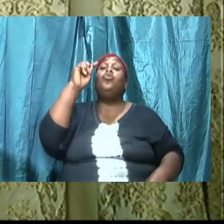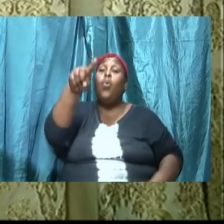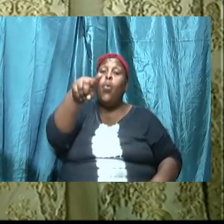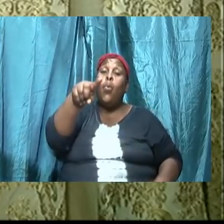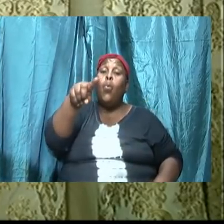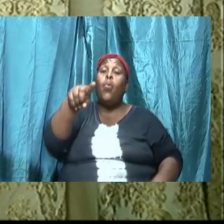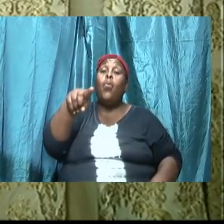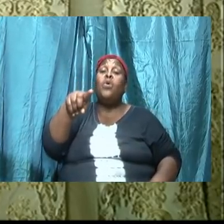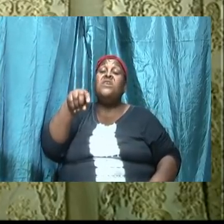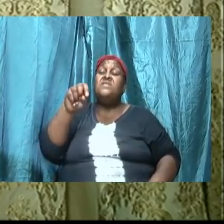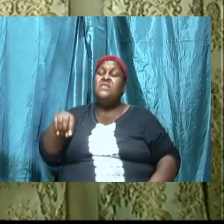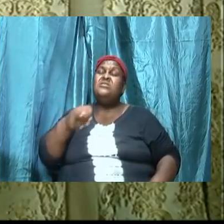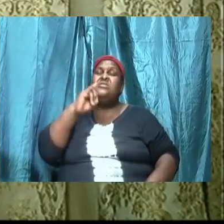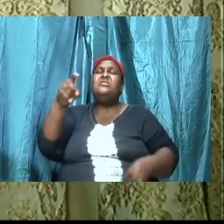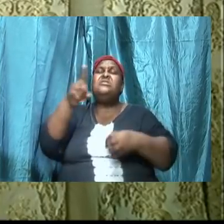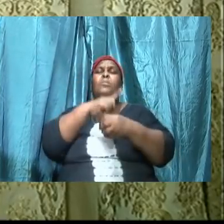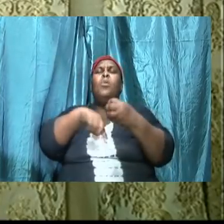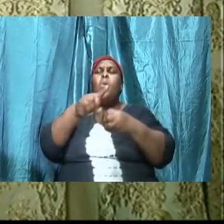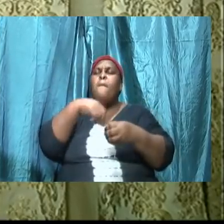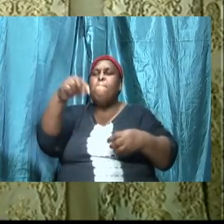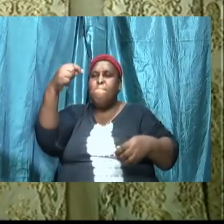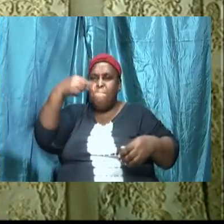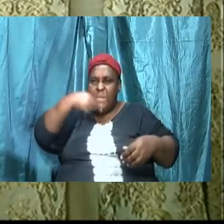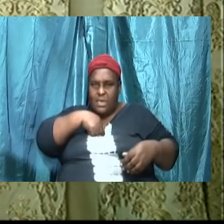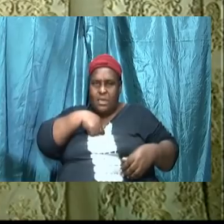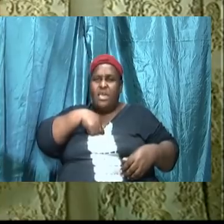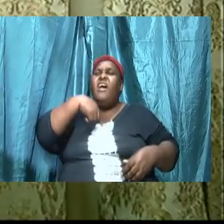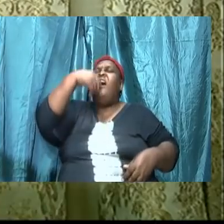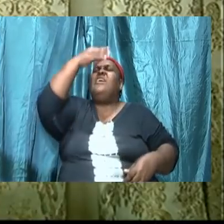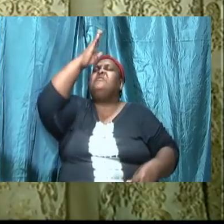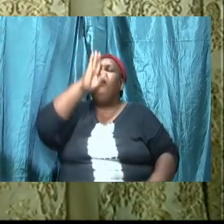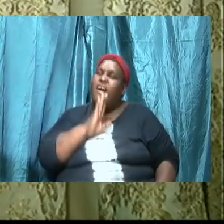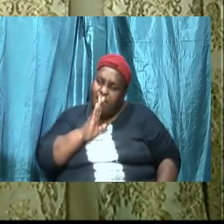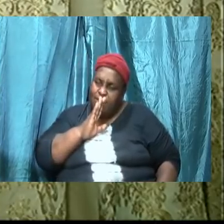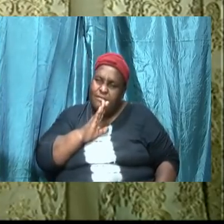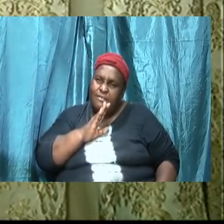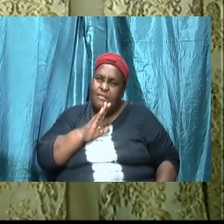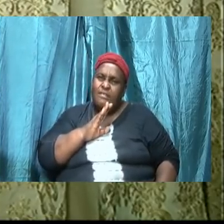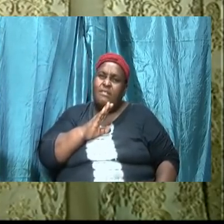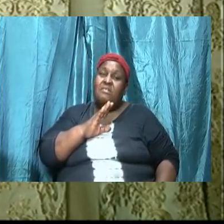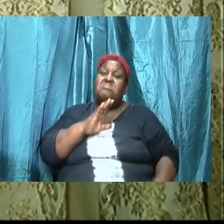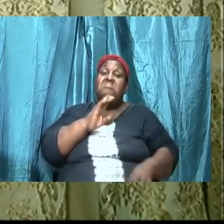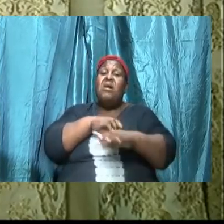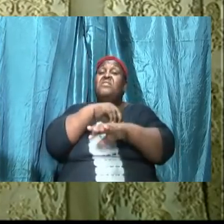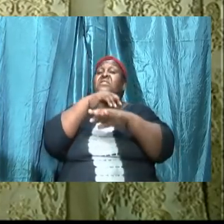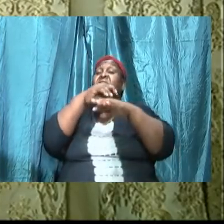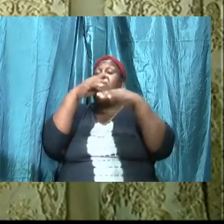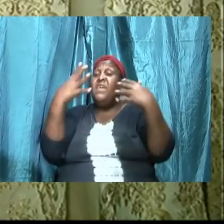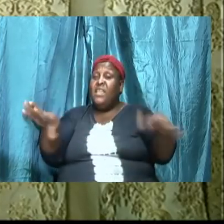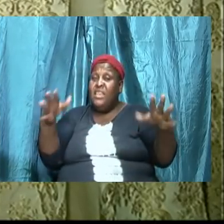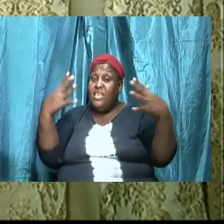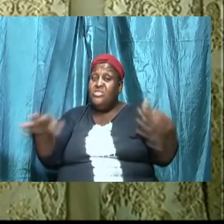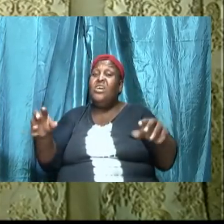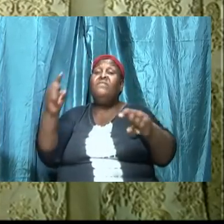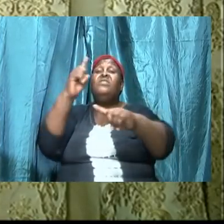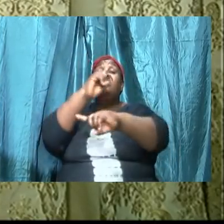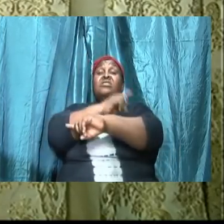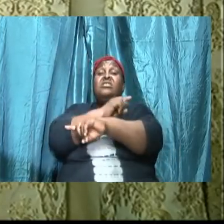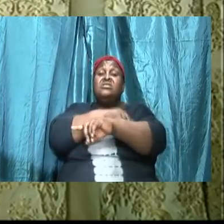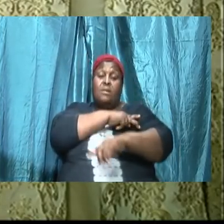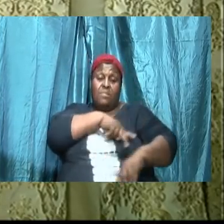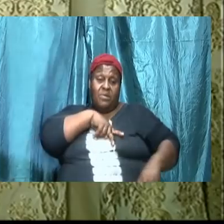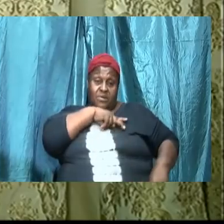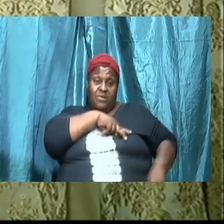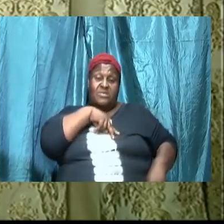me and God you and God at the end of the day it is a personal salvation